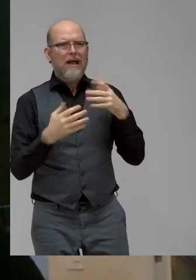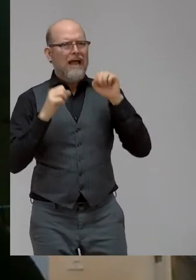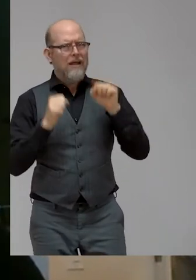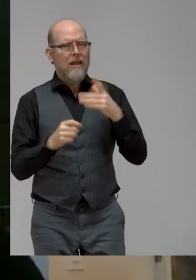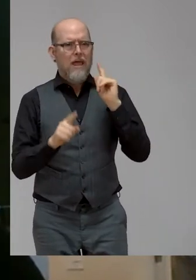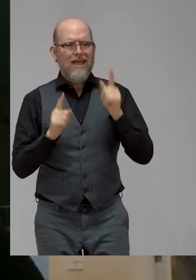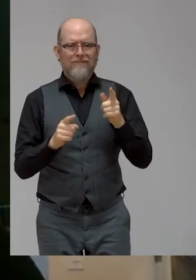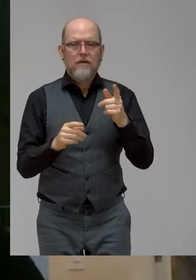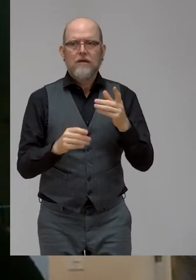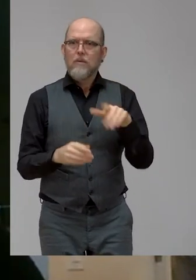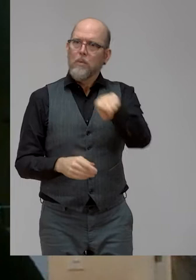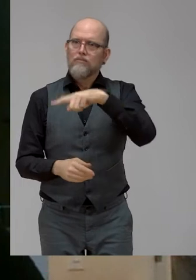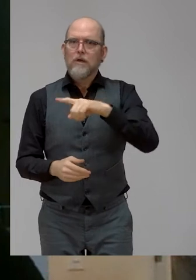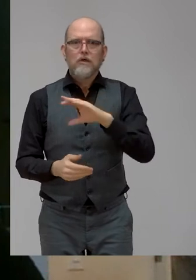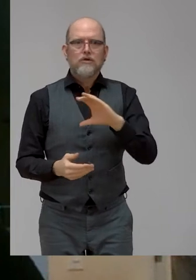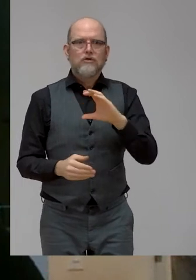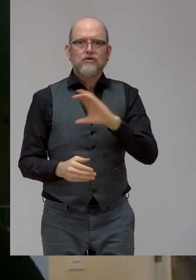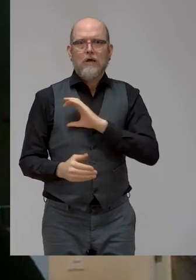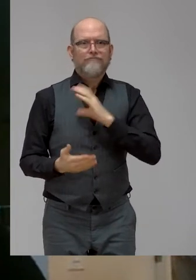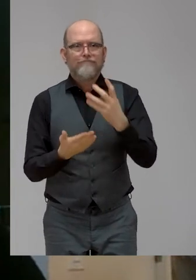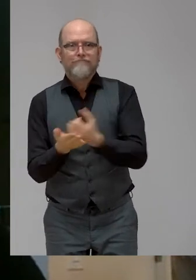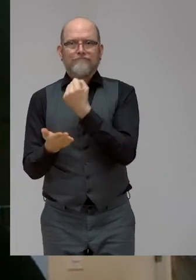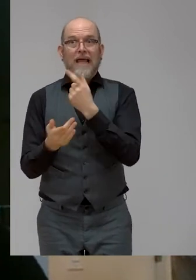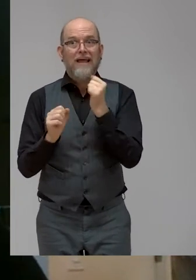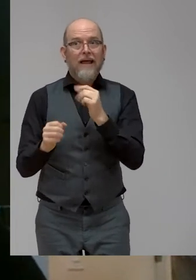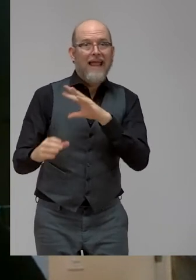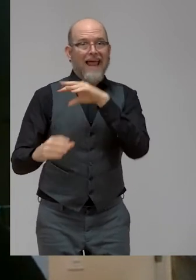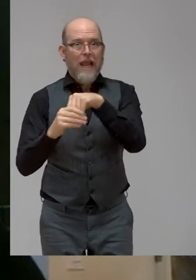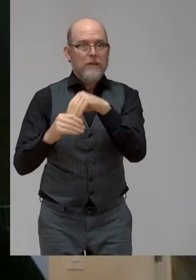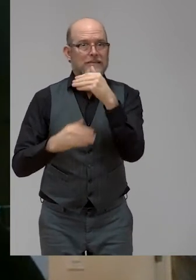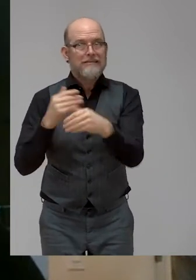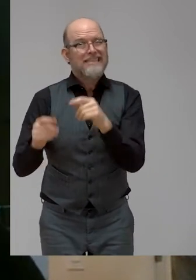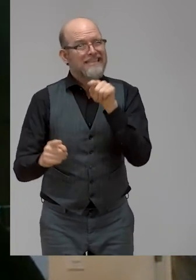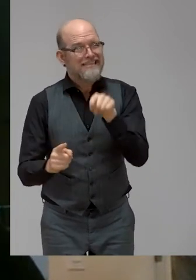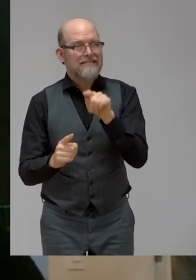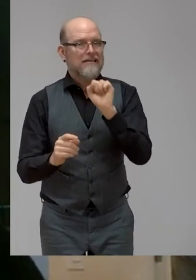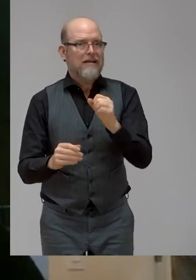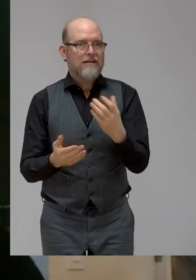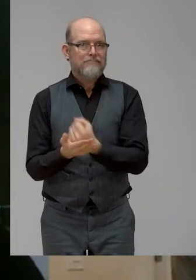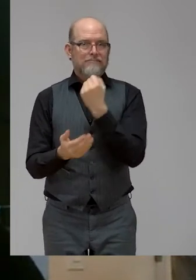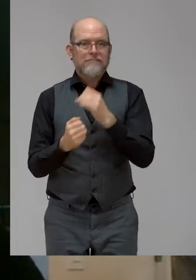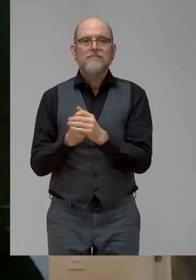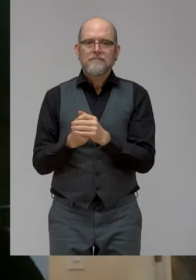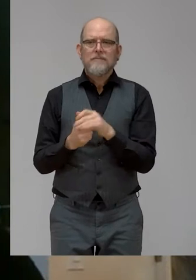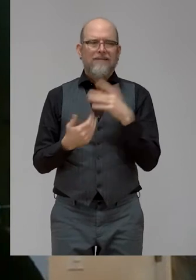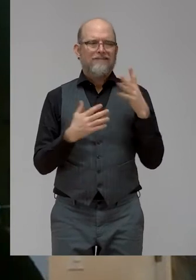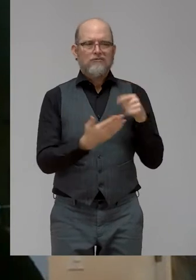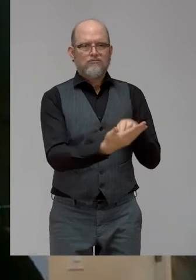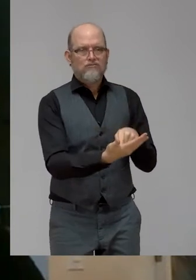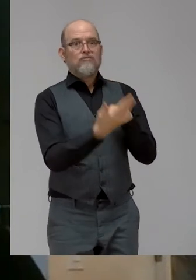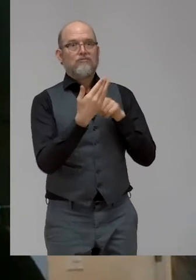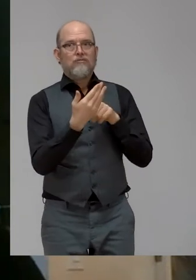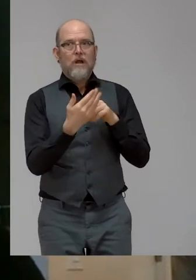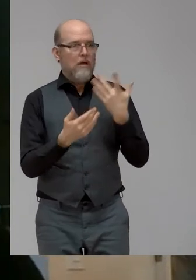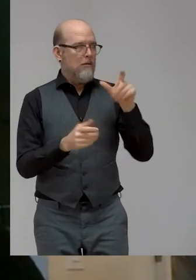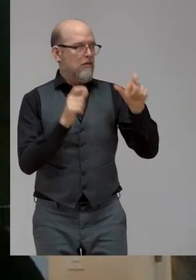to be more inclusive of everybody. But it has also exposed the deep fault lines and the sobering reality